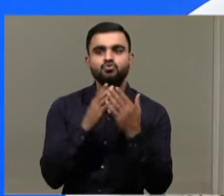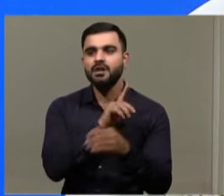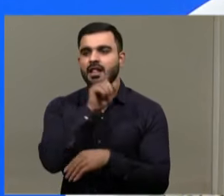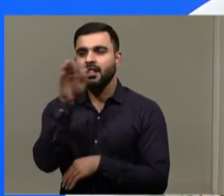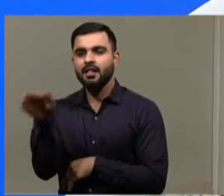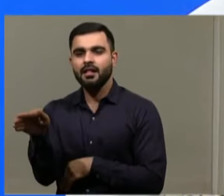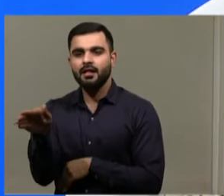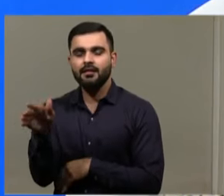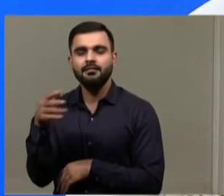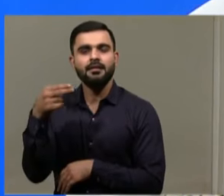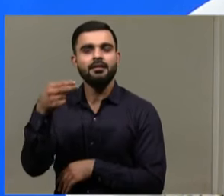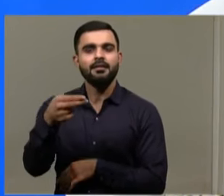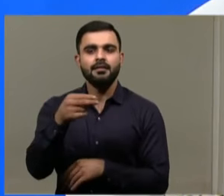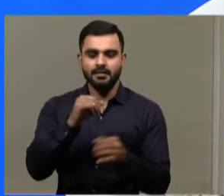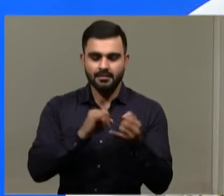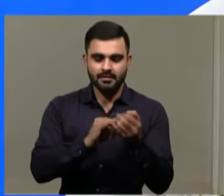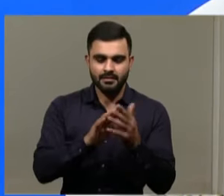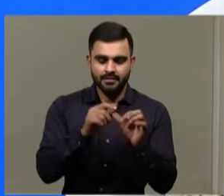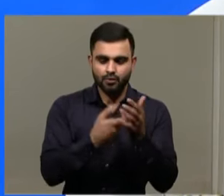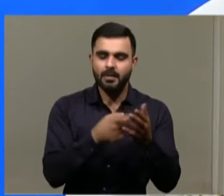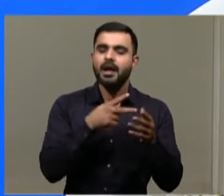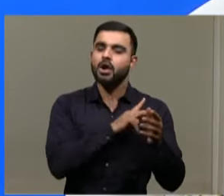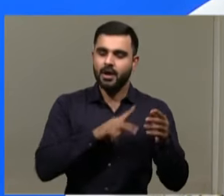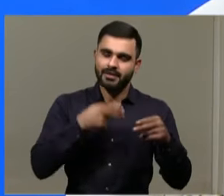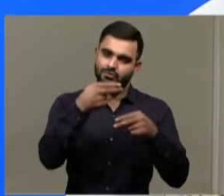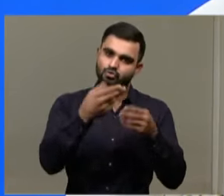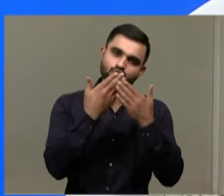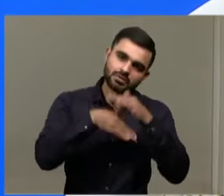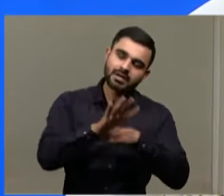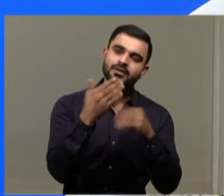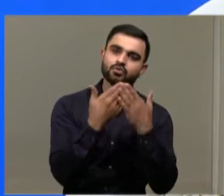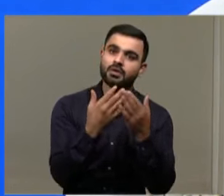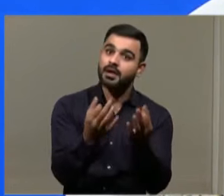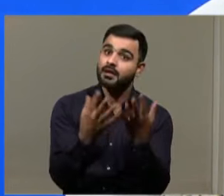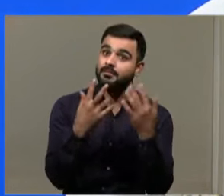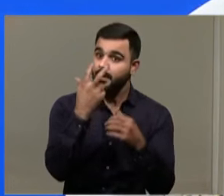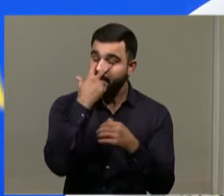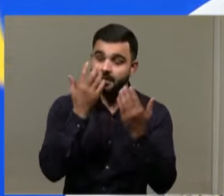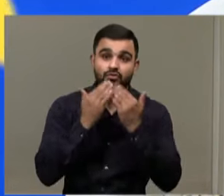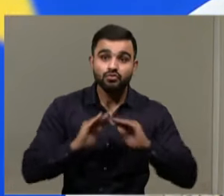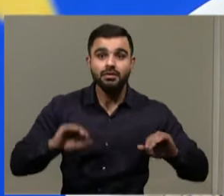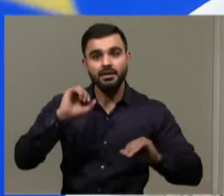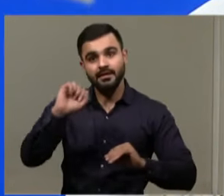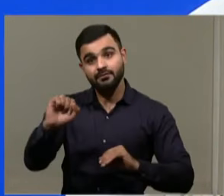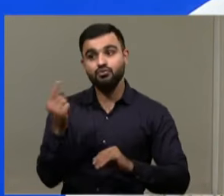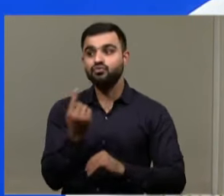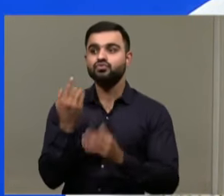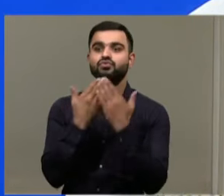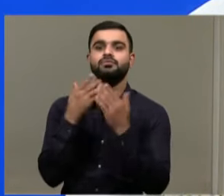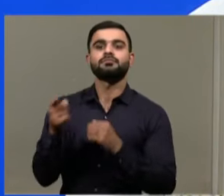called Shri Ramana Maharshi Academy for the Blind. It's a special school for visually impaired students. So,